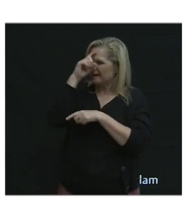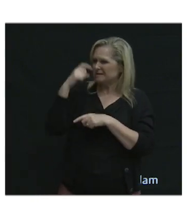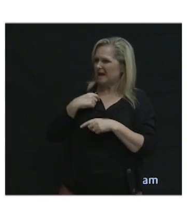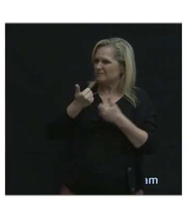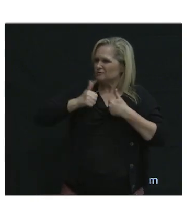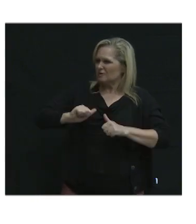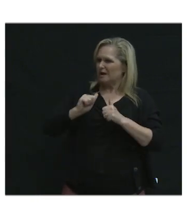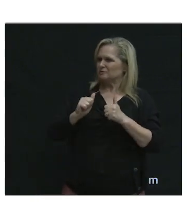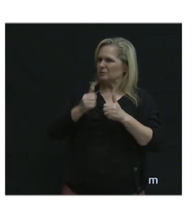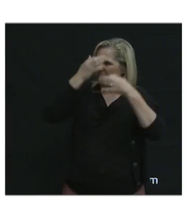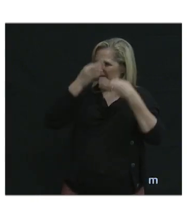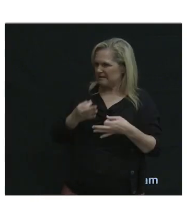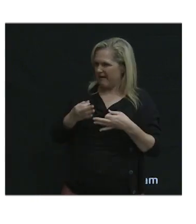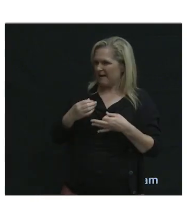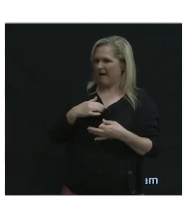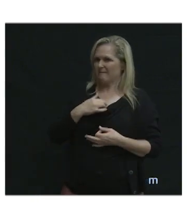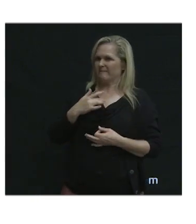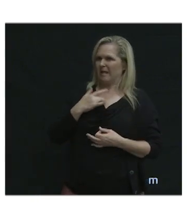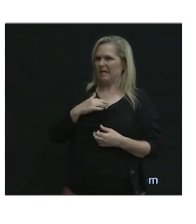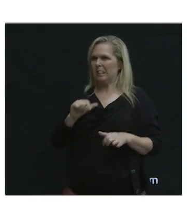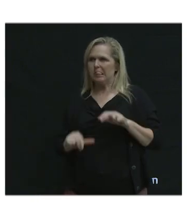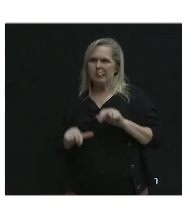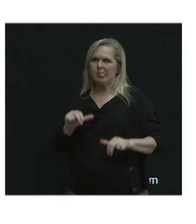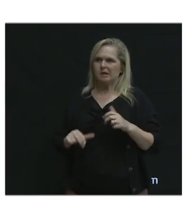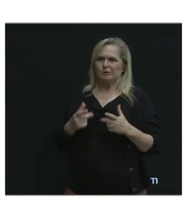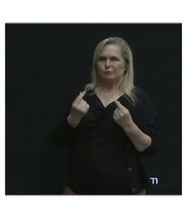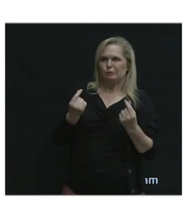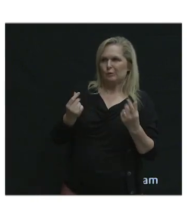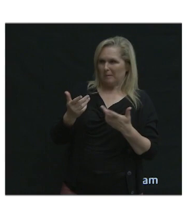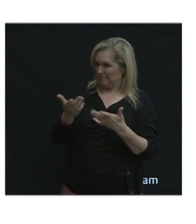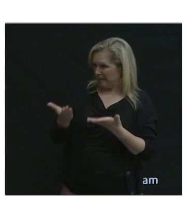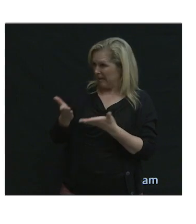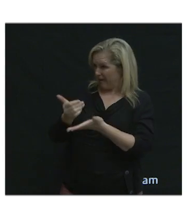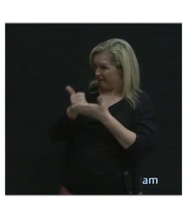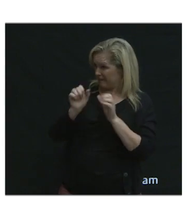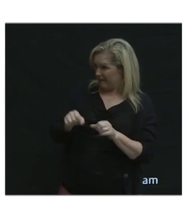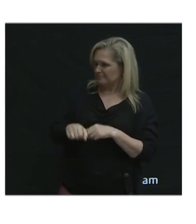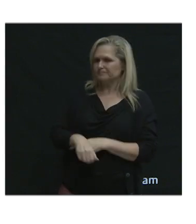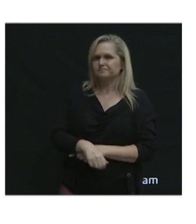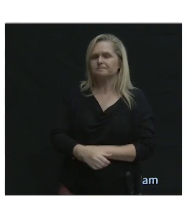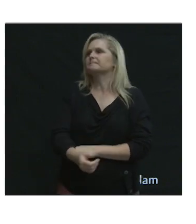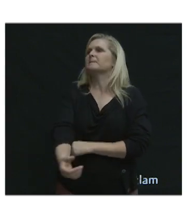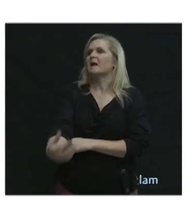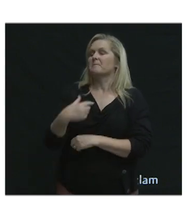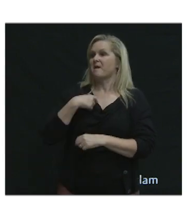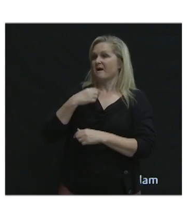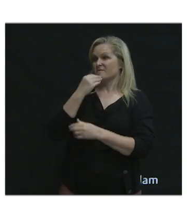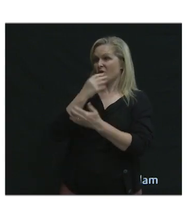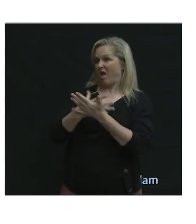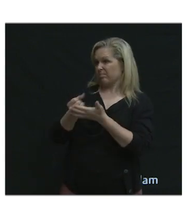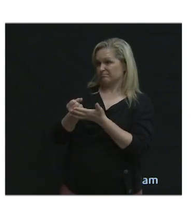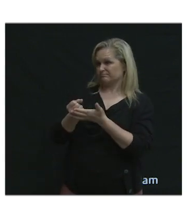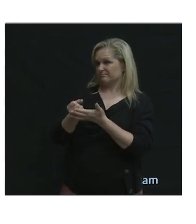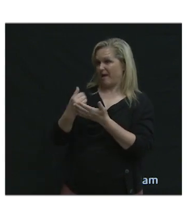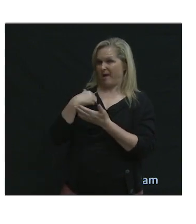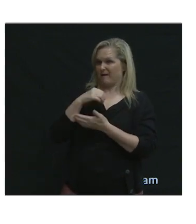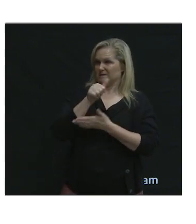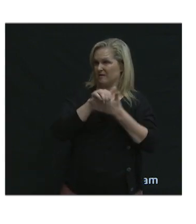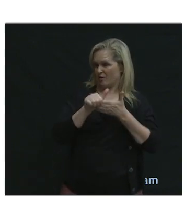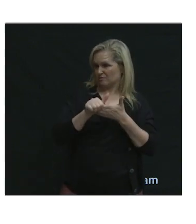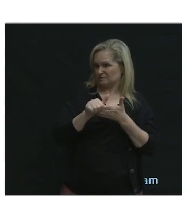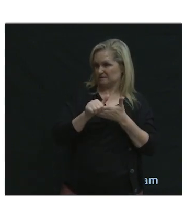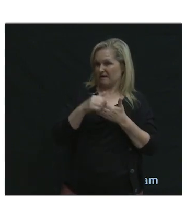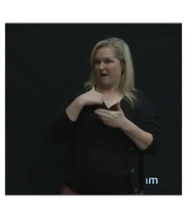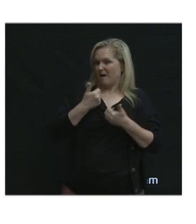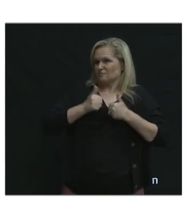I'm trying to make a decision and I'm feeling quite unsure and probably you can help me. I'm out of food. I only have $10. I'm